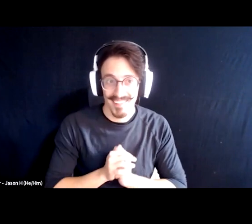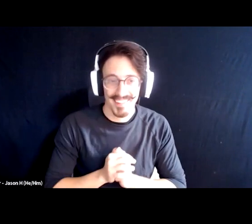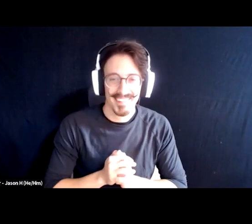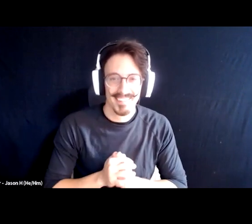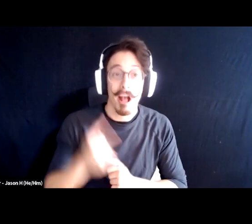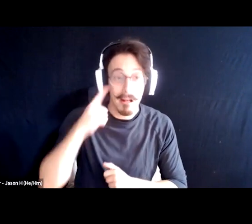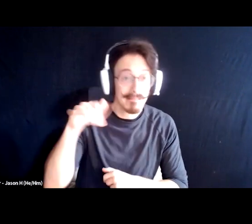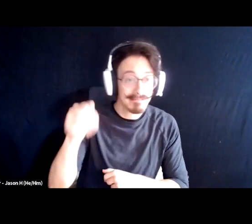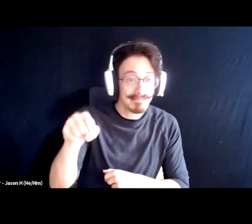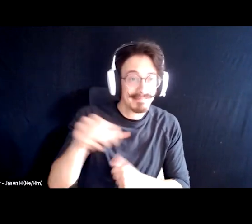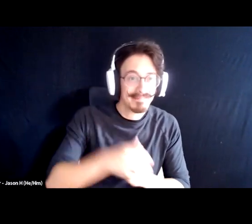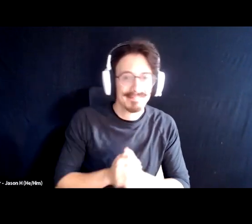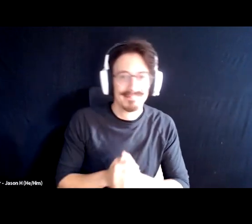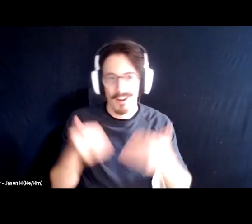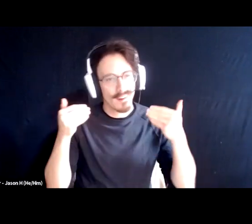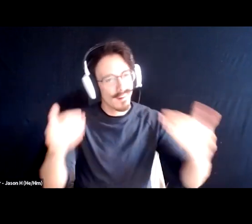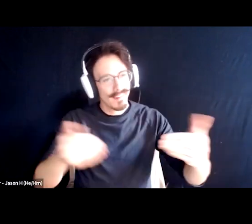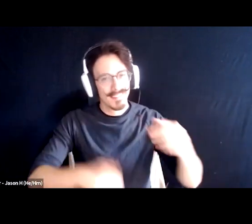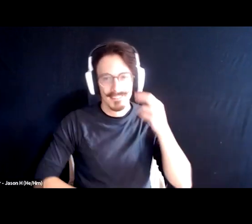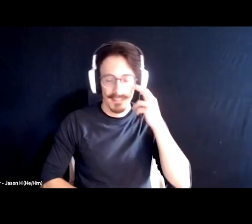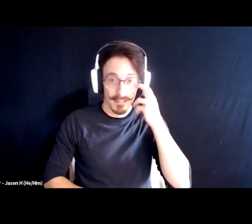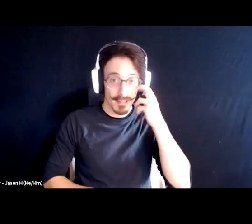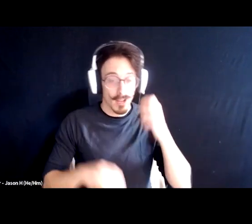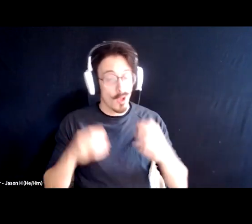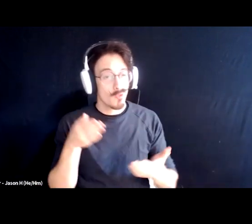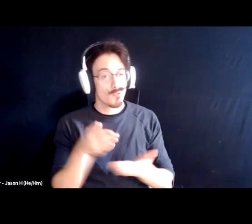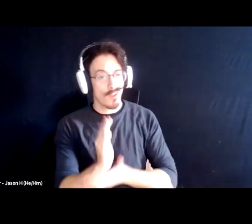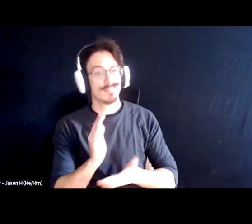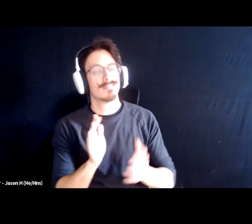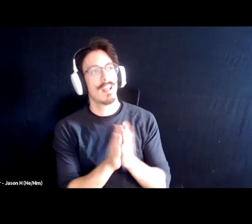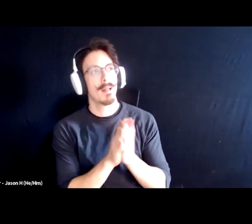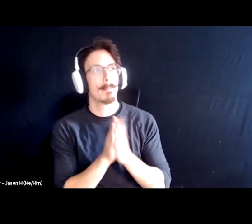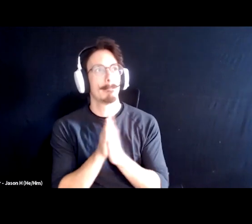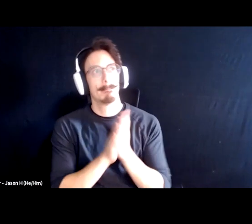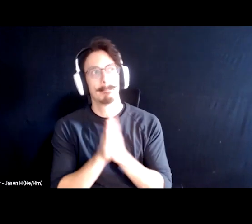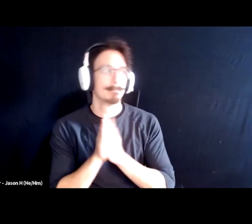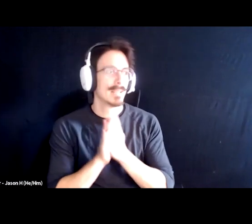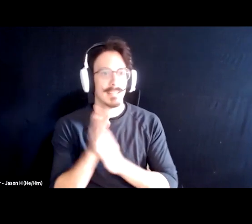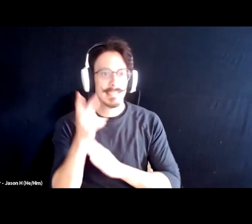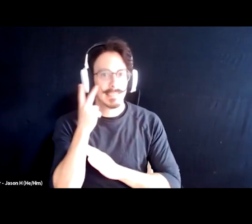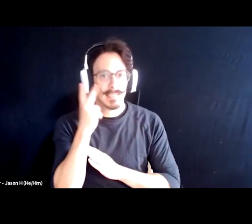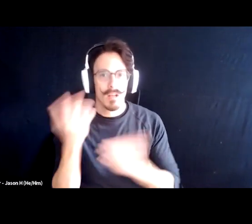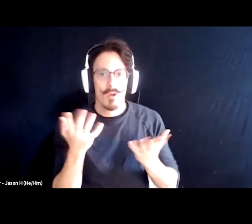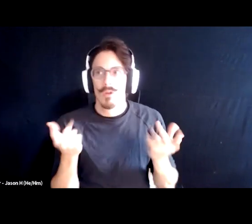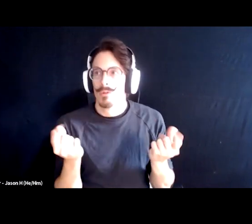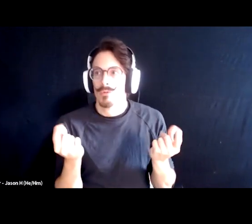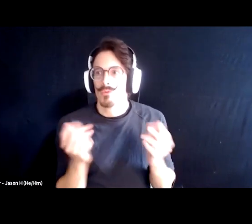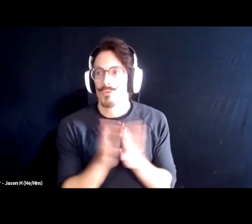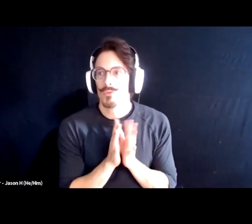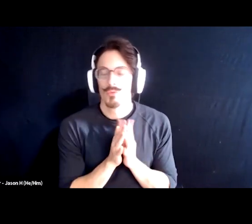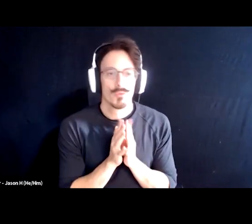do yes let's do it all right let's see um what do i want to do here